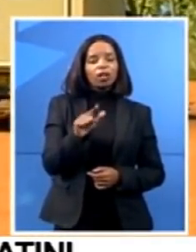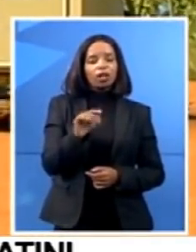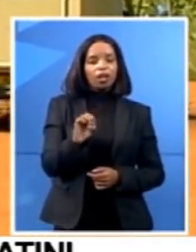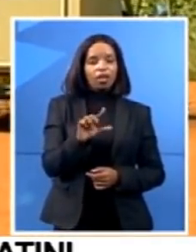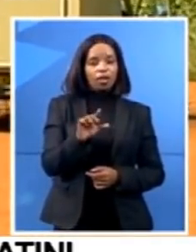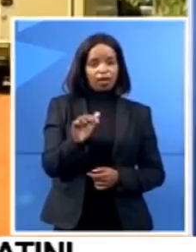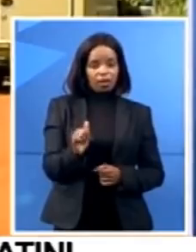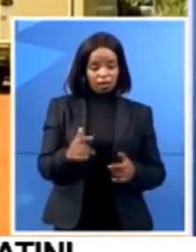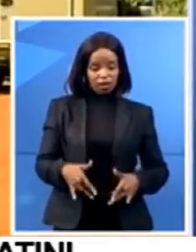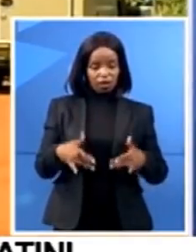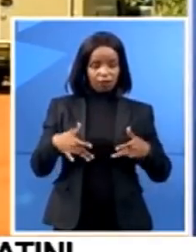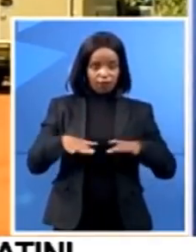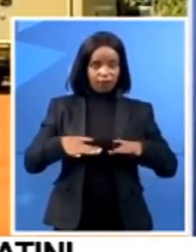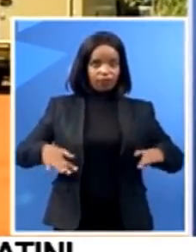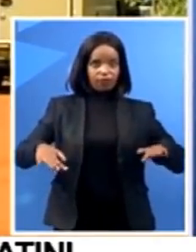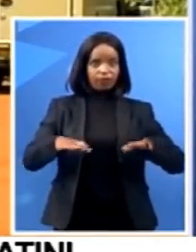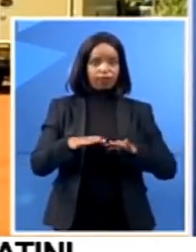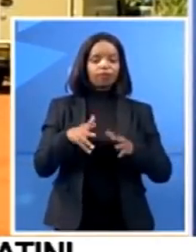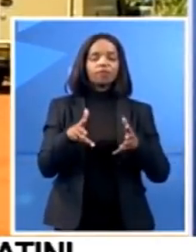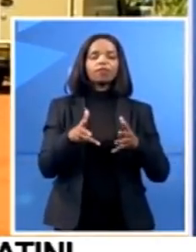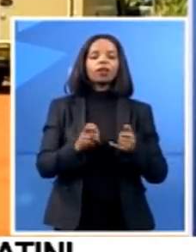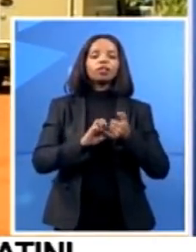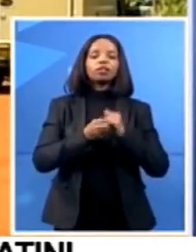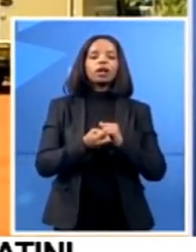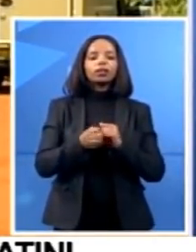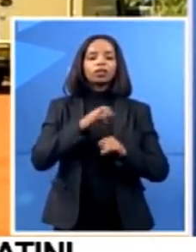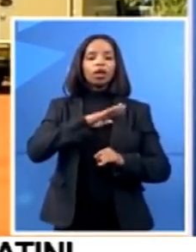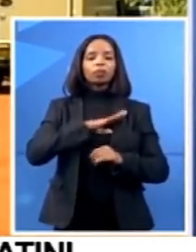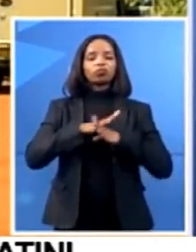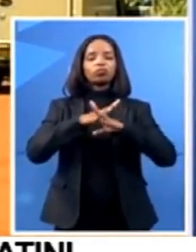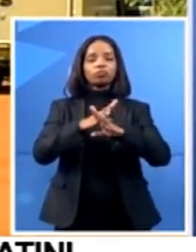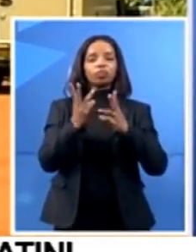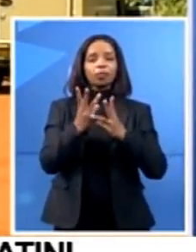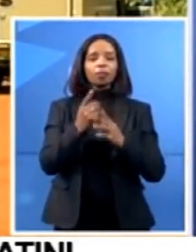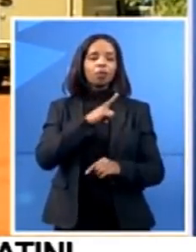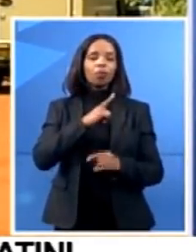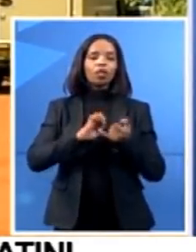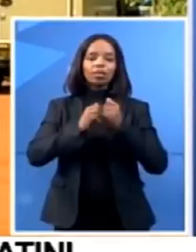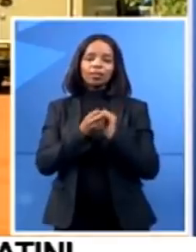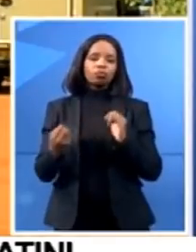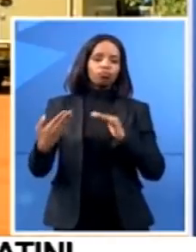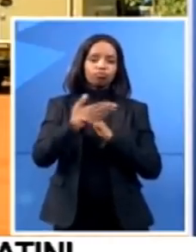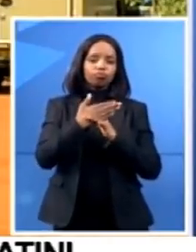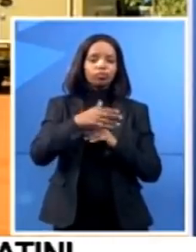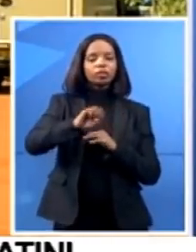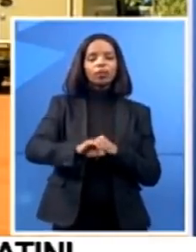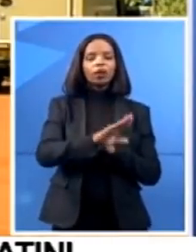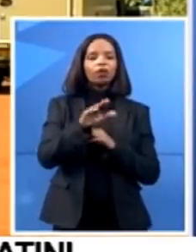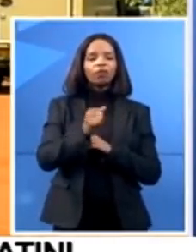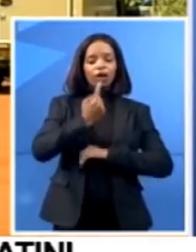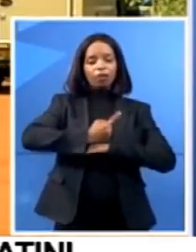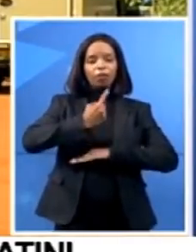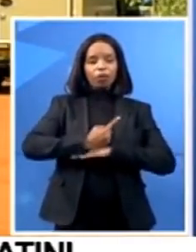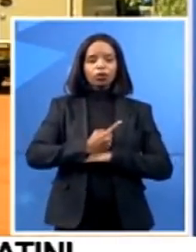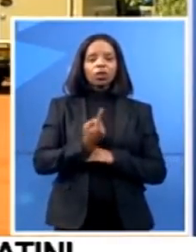I can hear people talking in the background because they are trying to cross the border into South Africa. We've been driving around this community. Also, we've been seeing people that are not